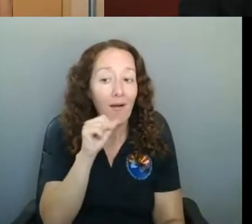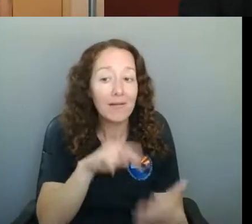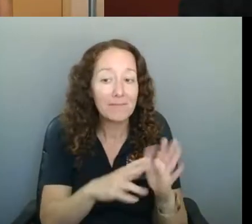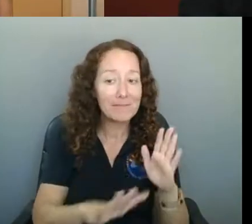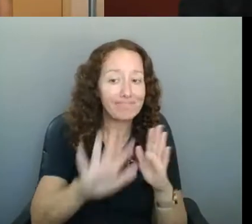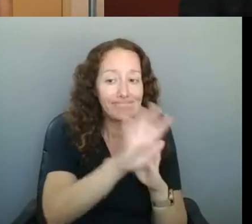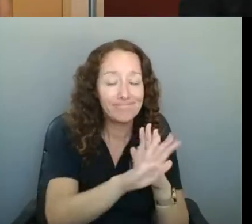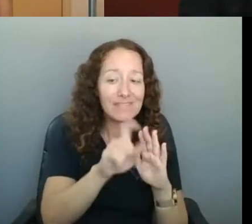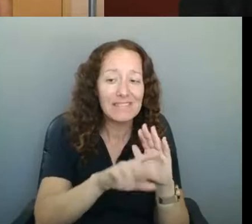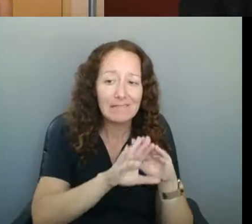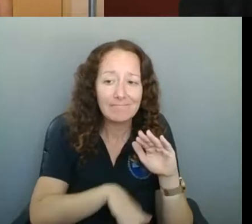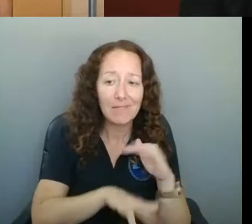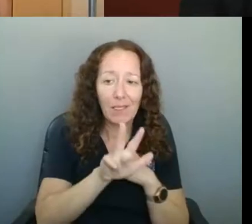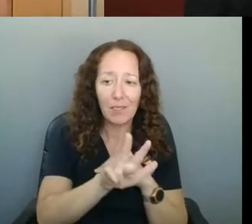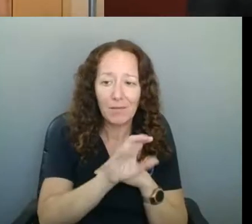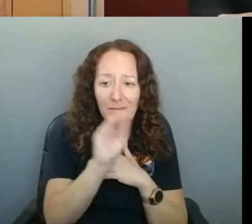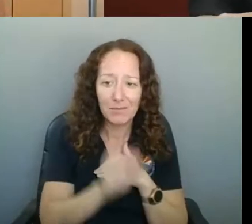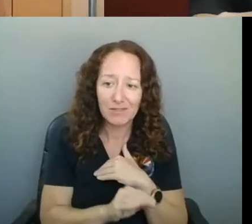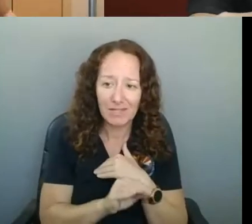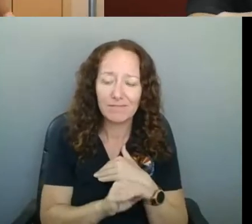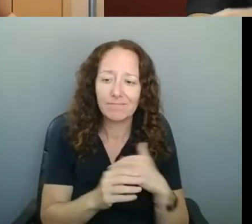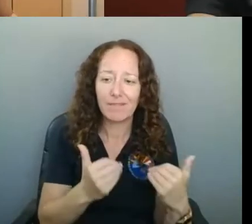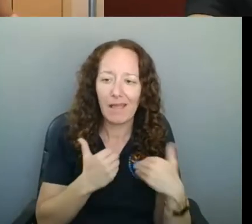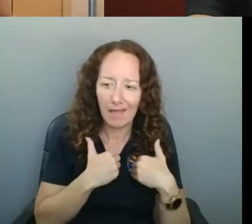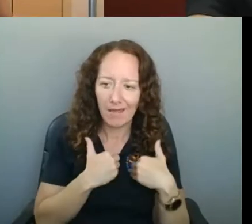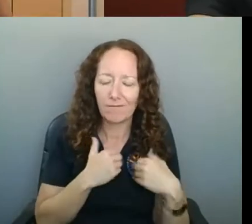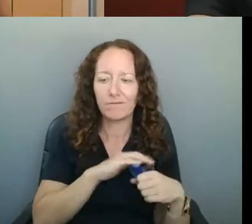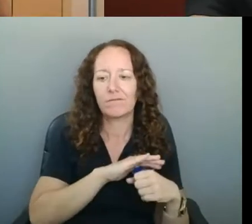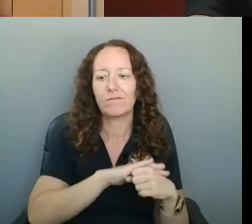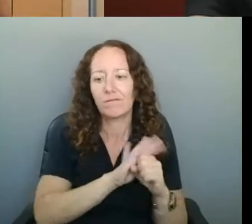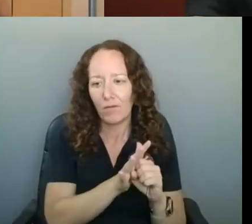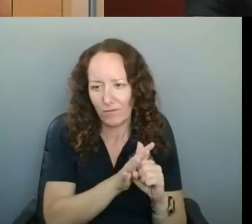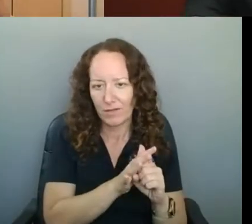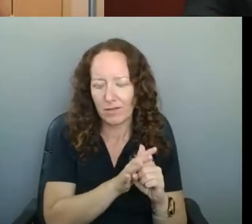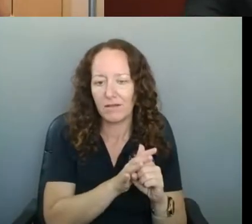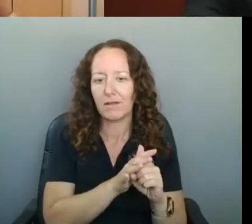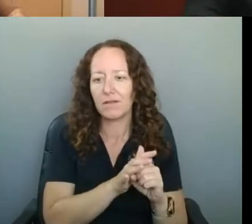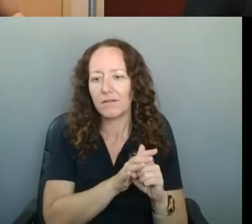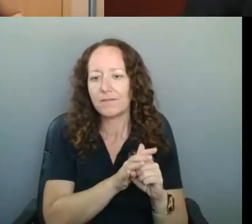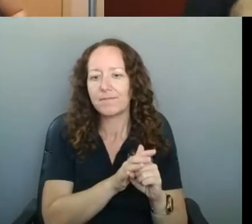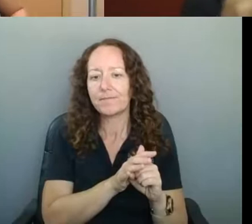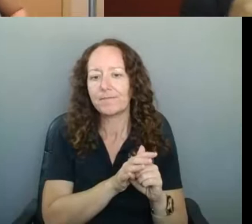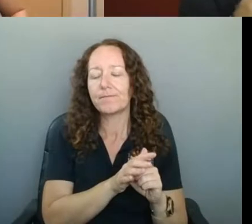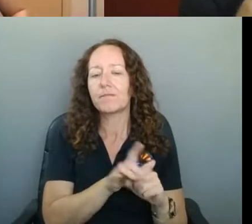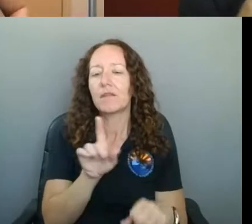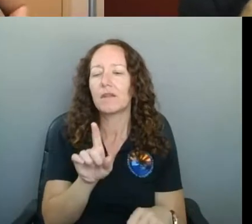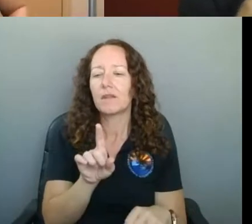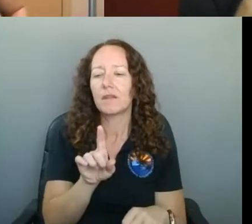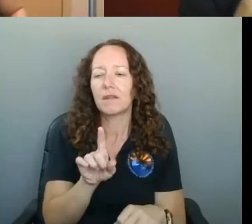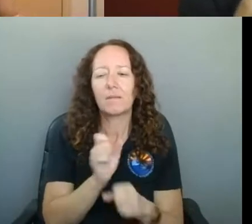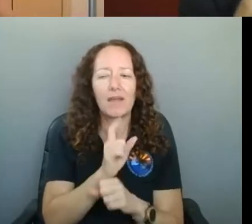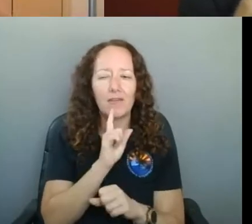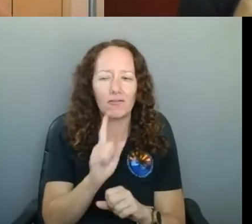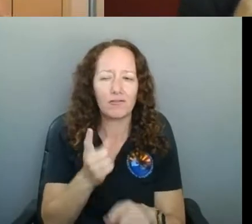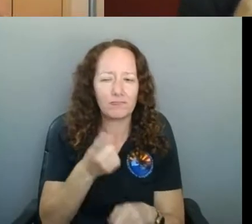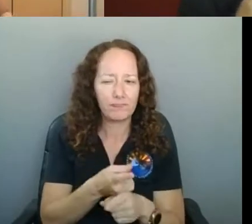of cases and testing. so, and that's 10 out of, actually, let me make sure I'm saying this right.